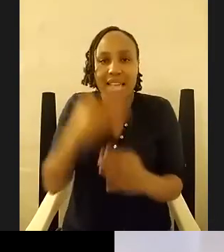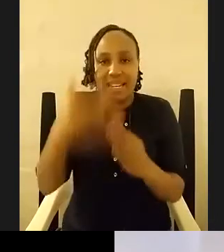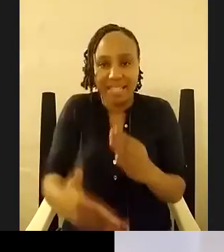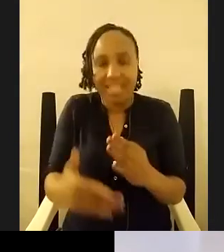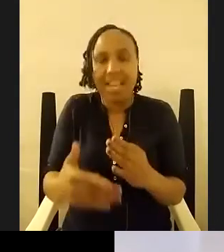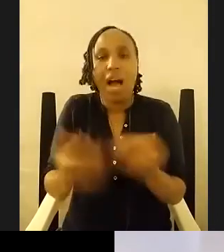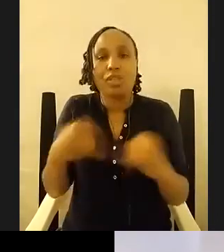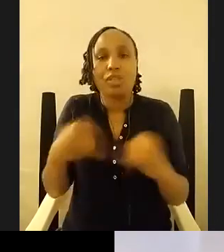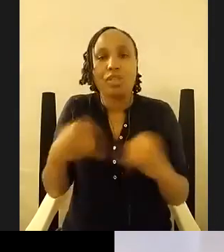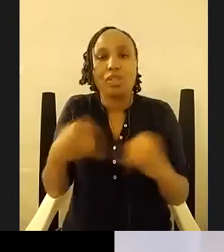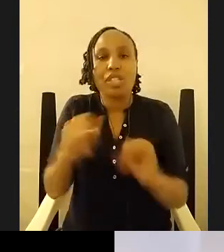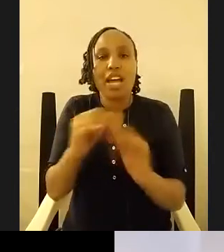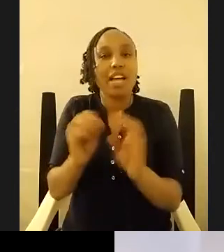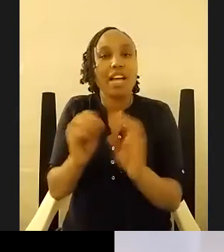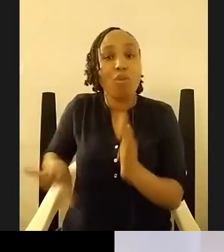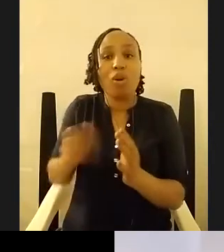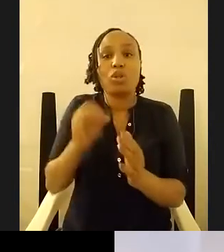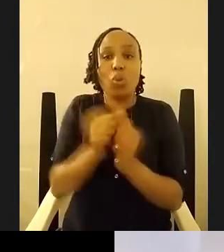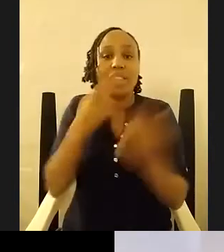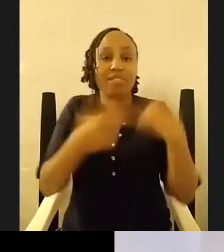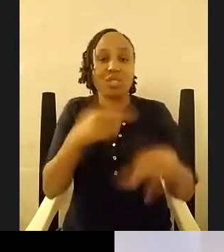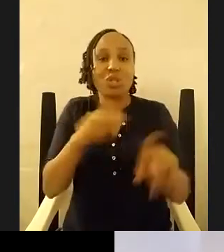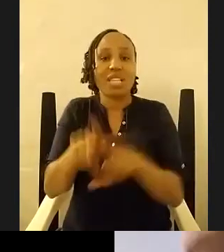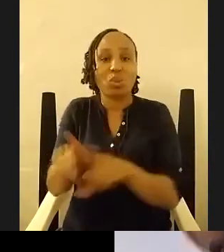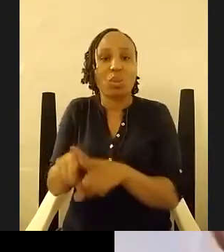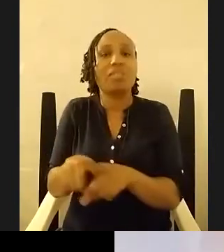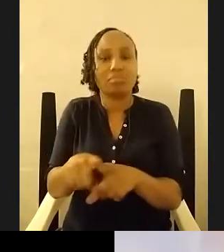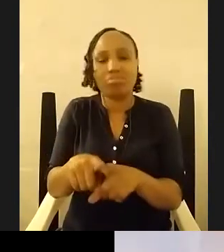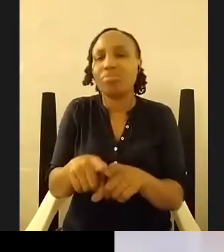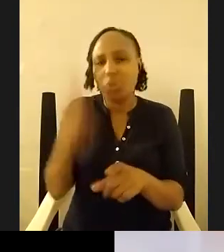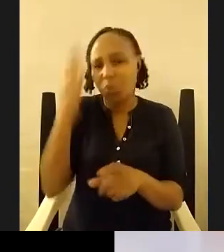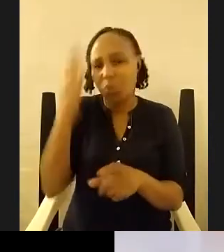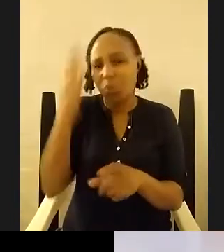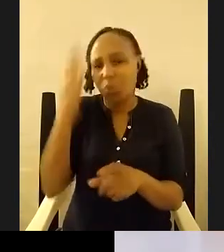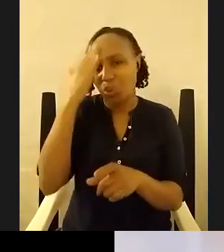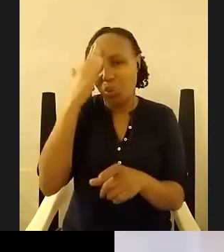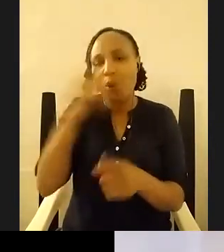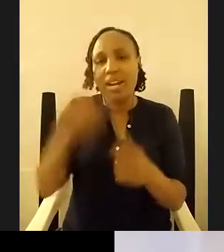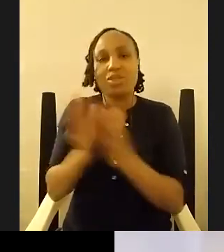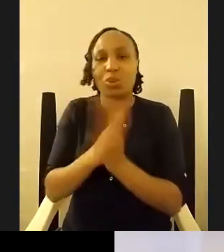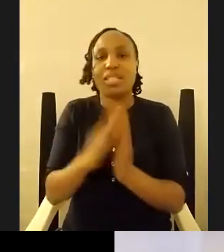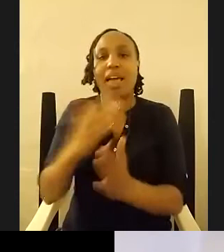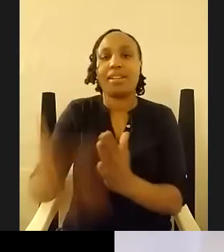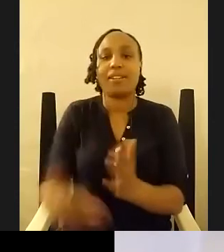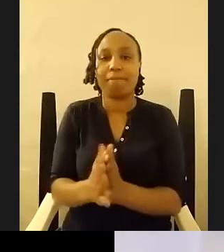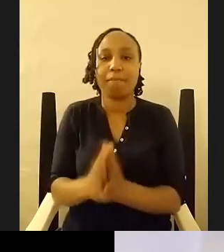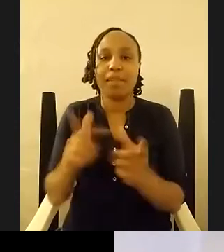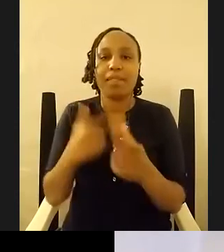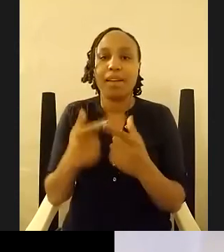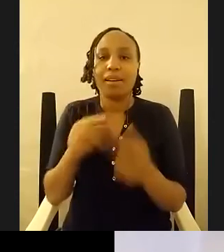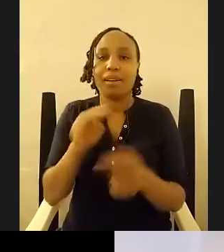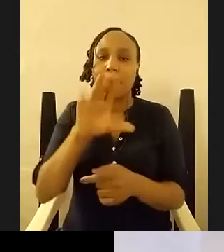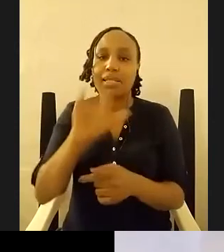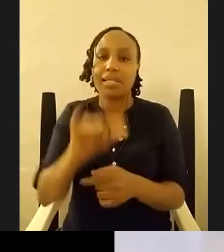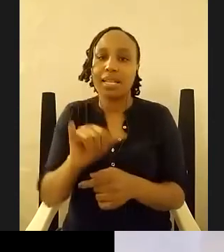revisions as well you just tend to know yeah and then yeah and then mercy also has one how do you deal with negative reviews or